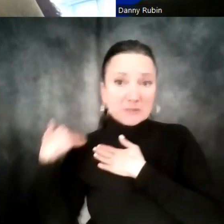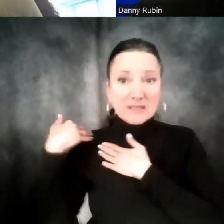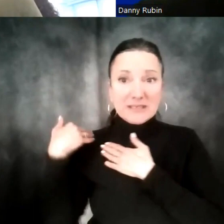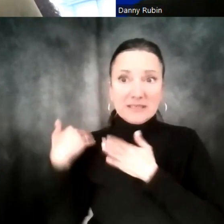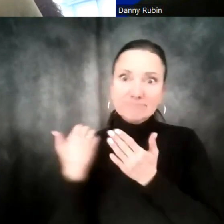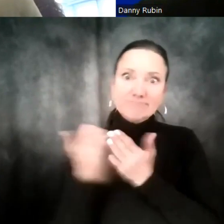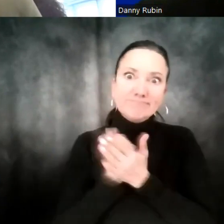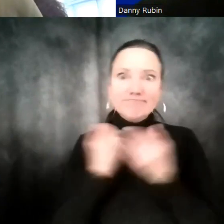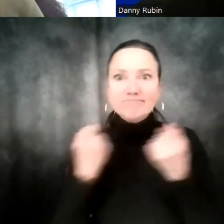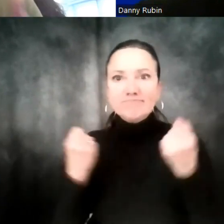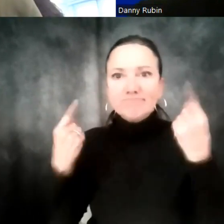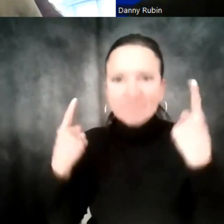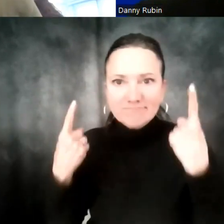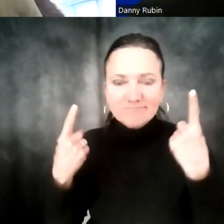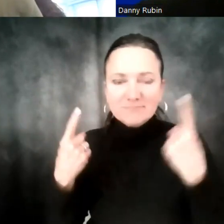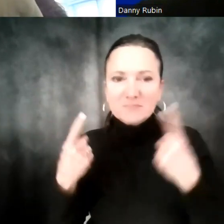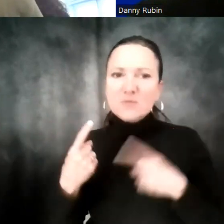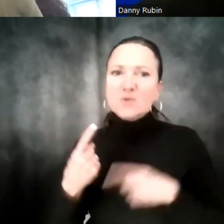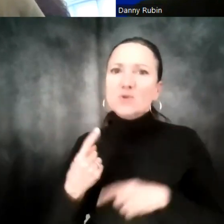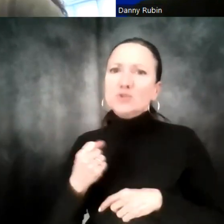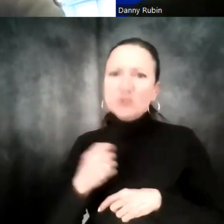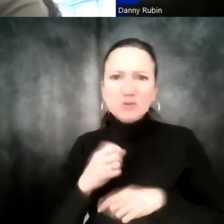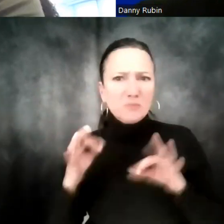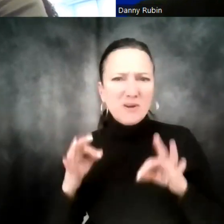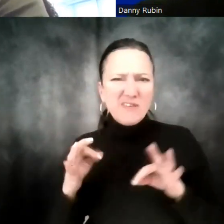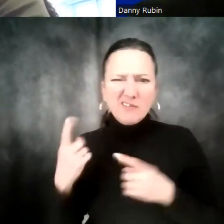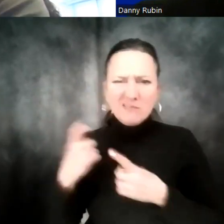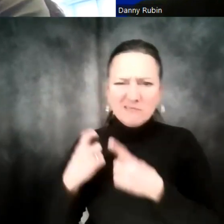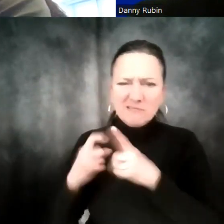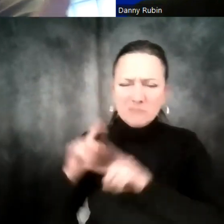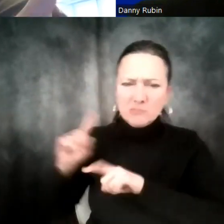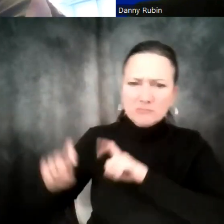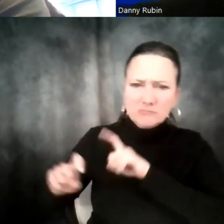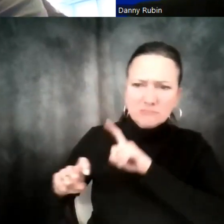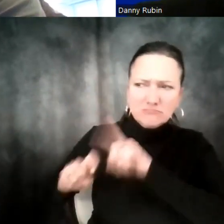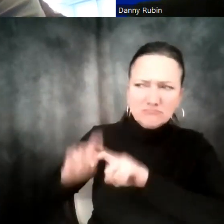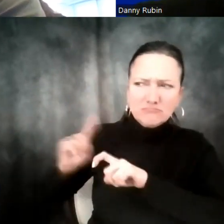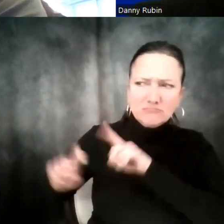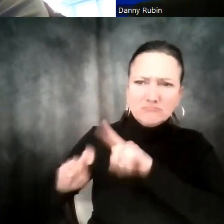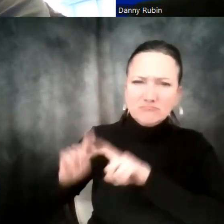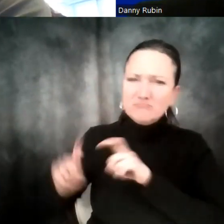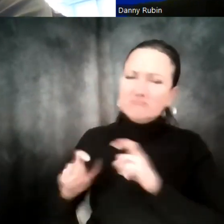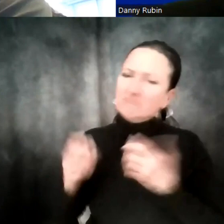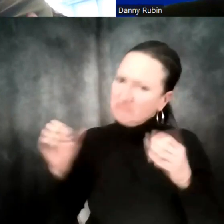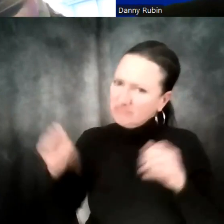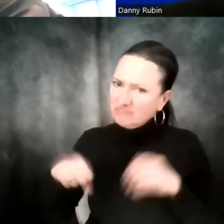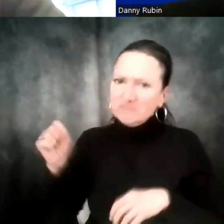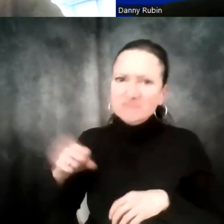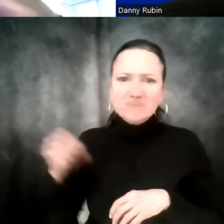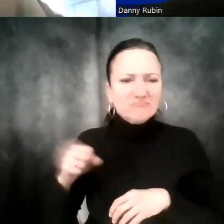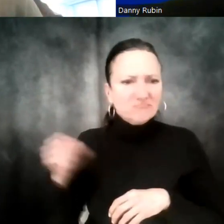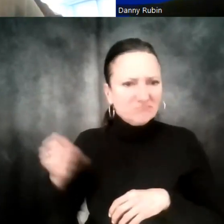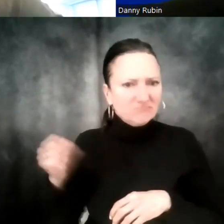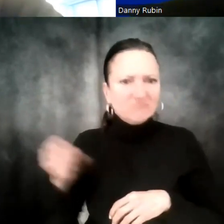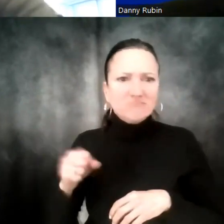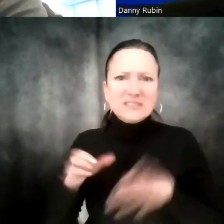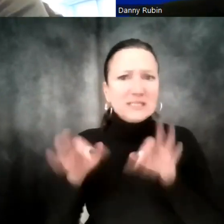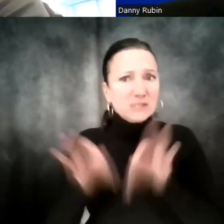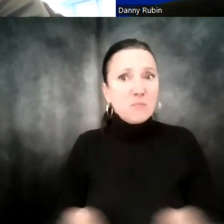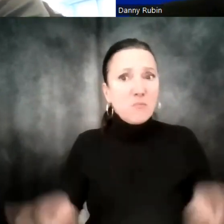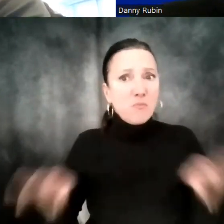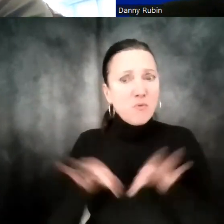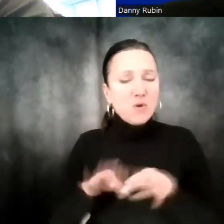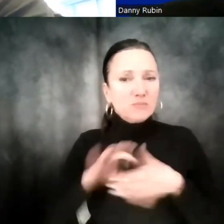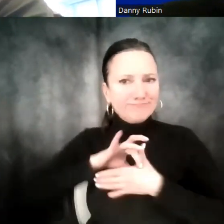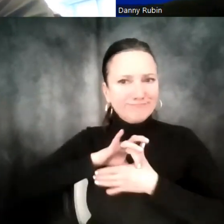getting a firm grasp on kind of the nuances of the role is very important. I'm absolutely happy to dive into those, given that that's an important context